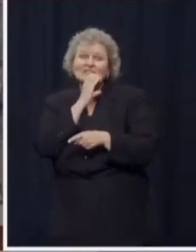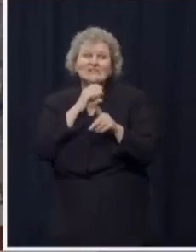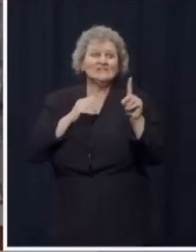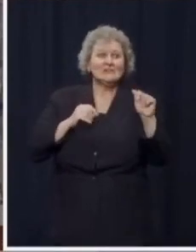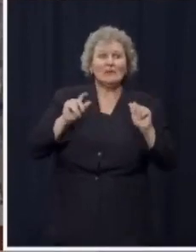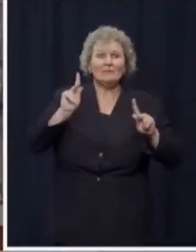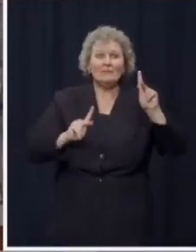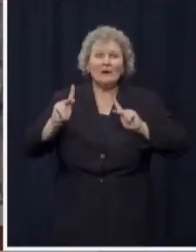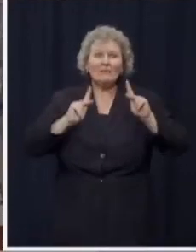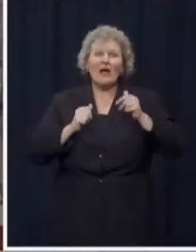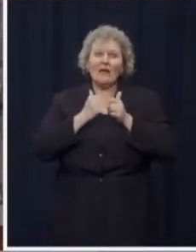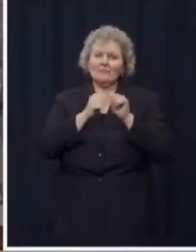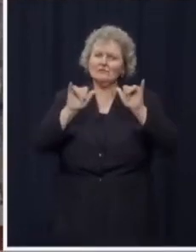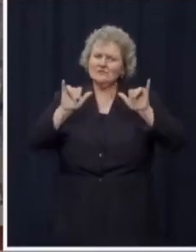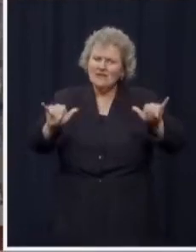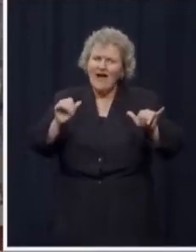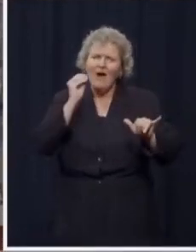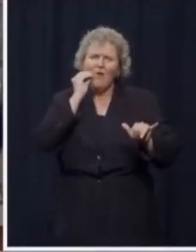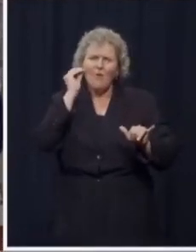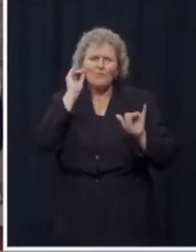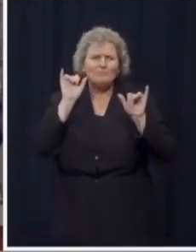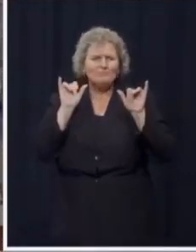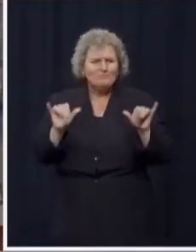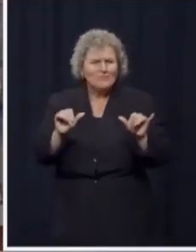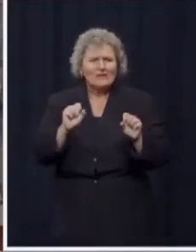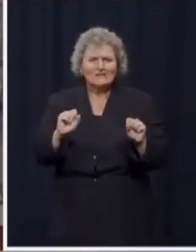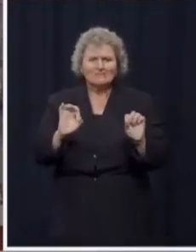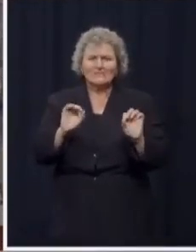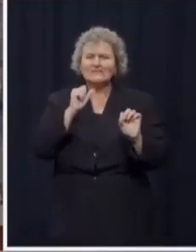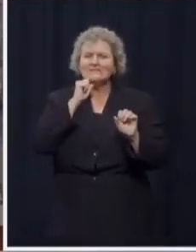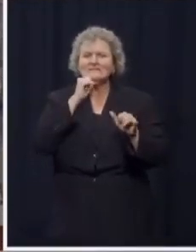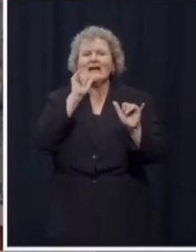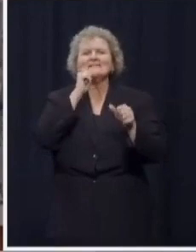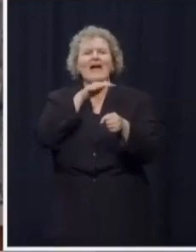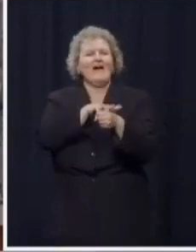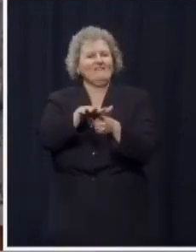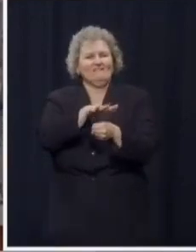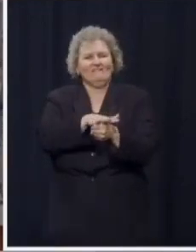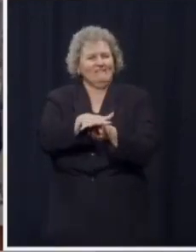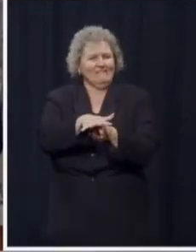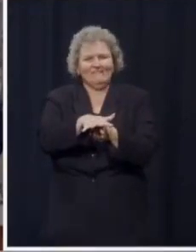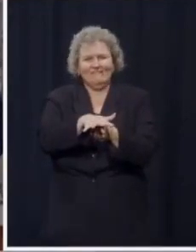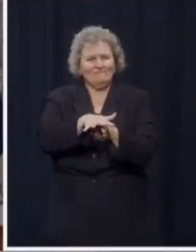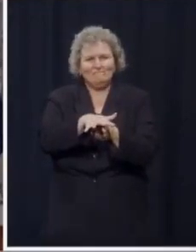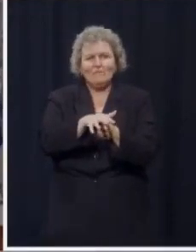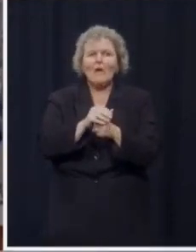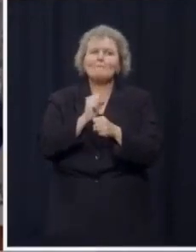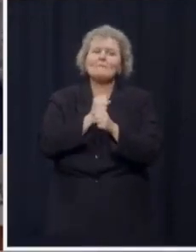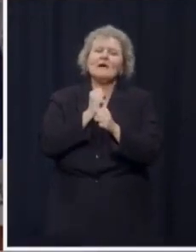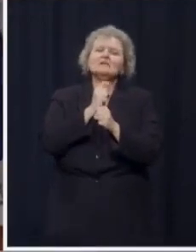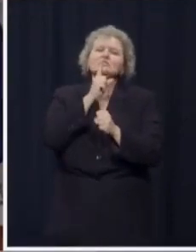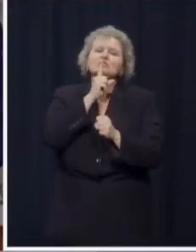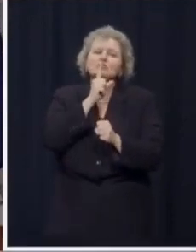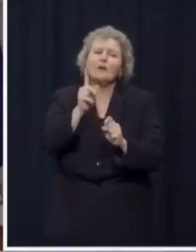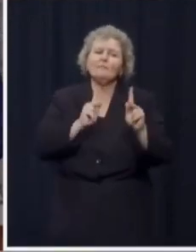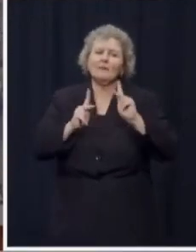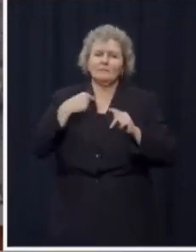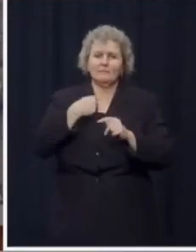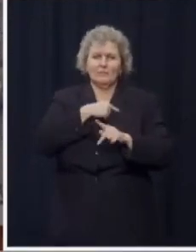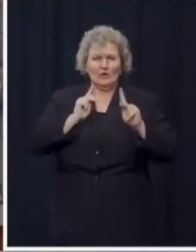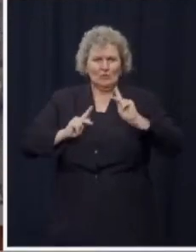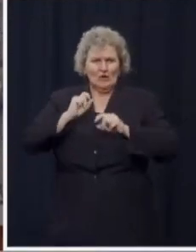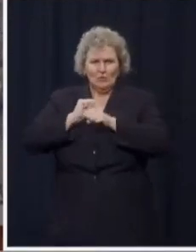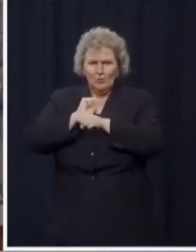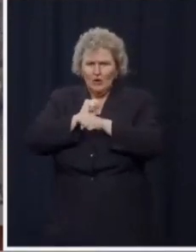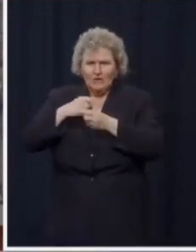also need to make sure that people living paycheck to paycheck can maintain their homes. I've directed the Department of